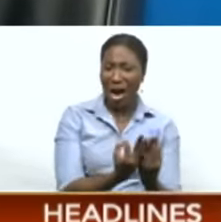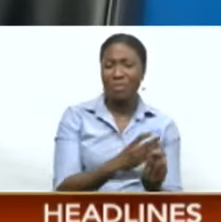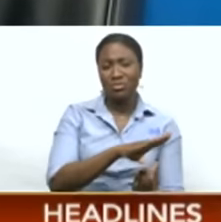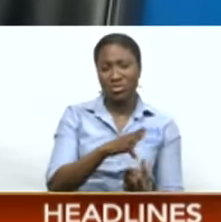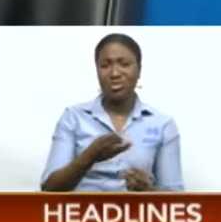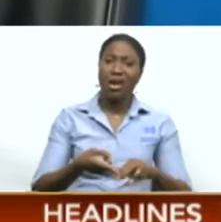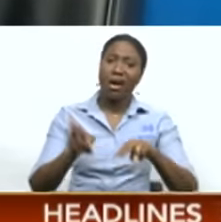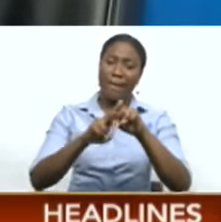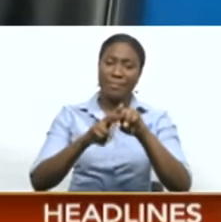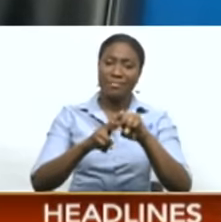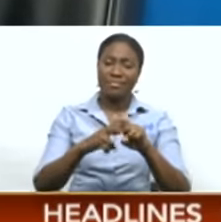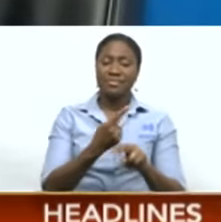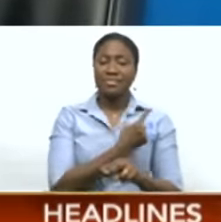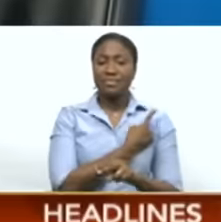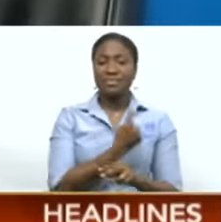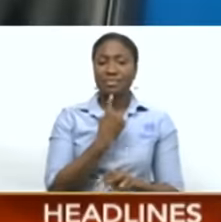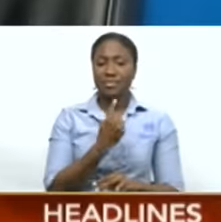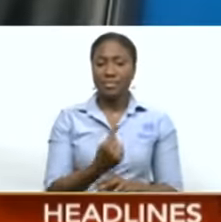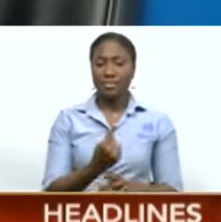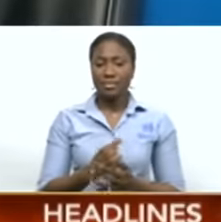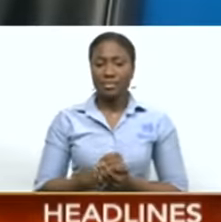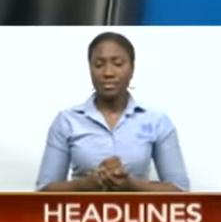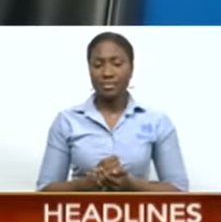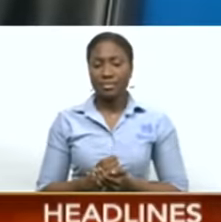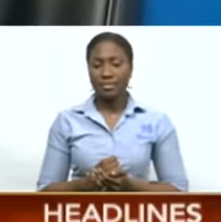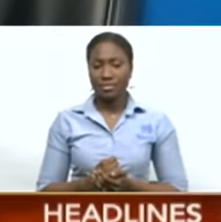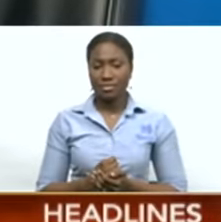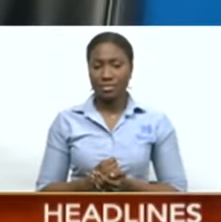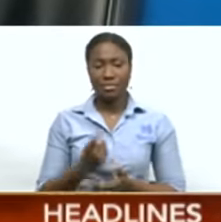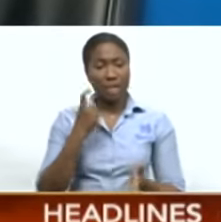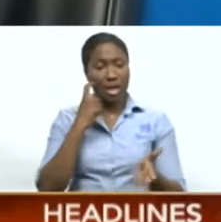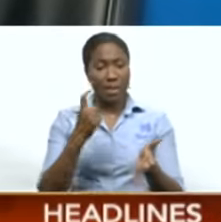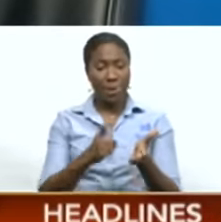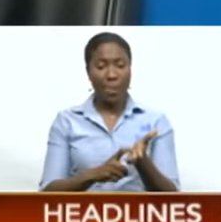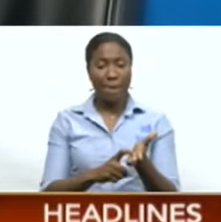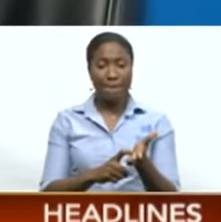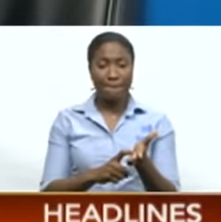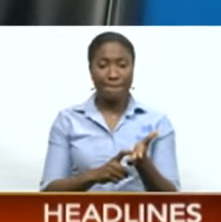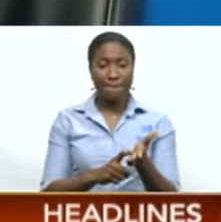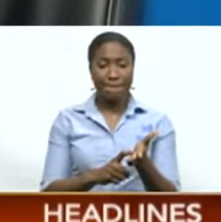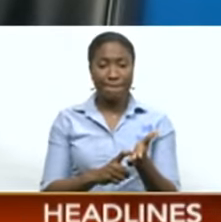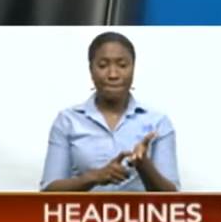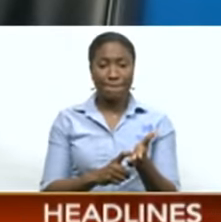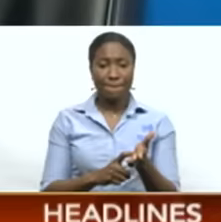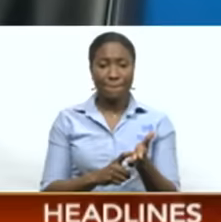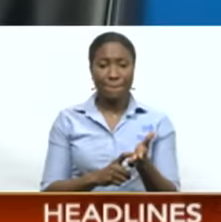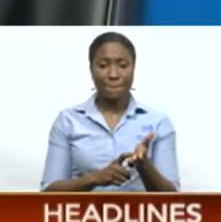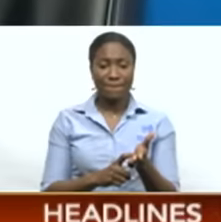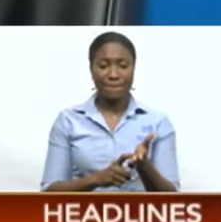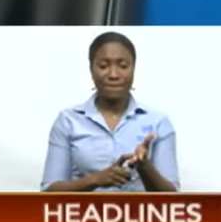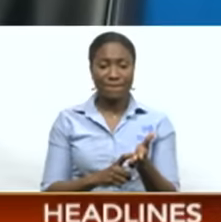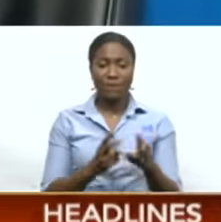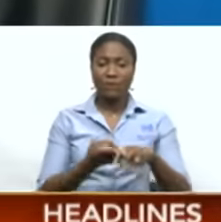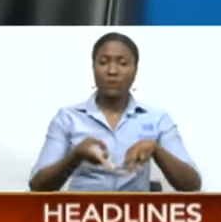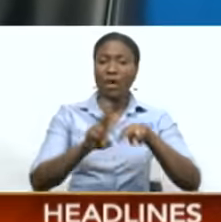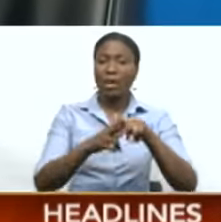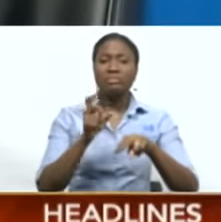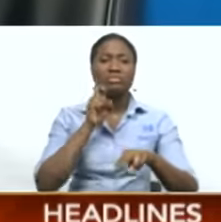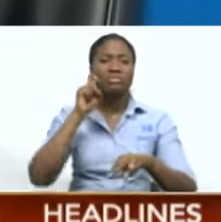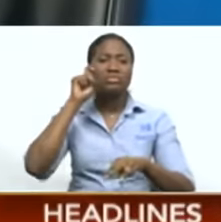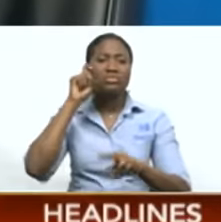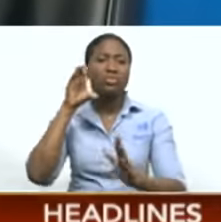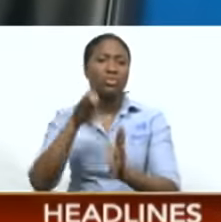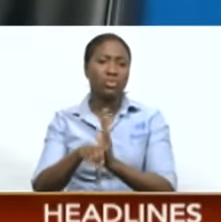Also, that an increase in the sexual offences doesn't